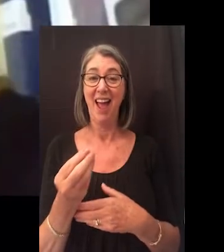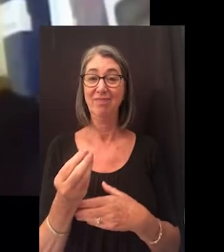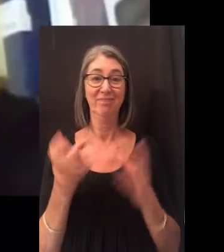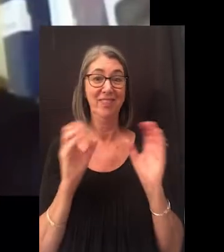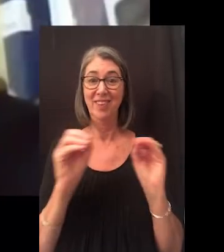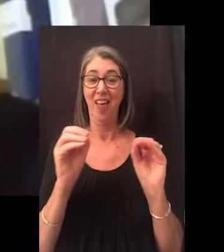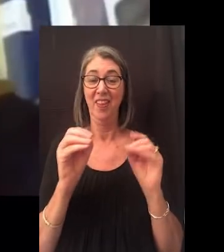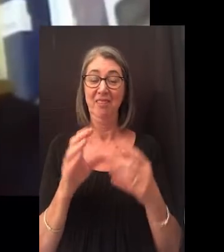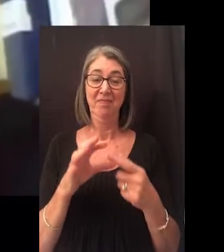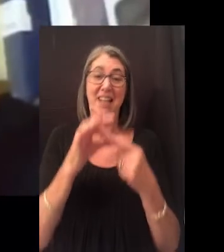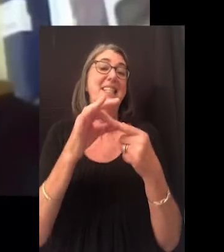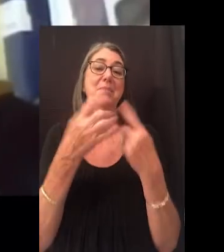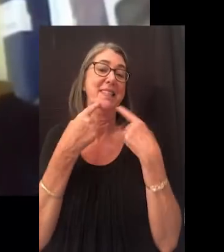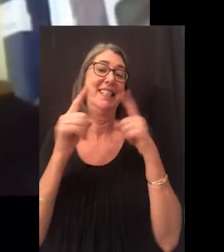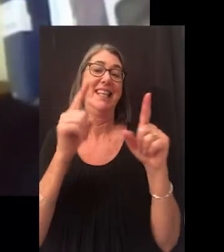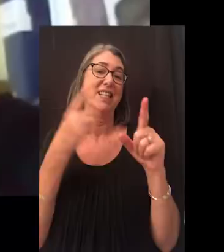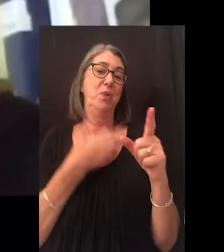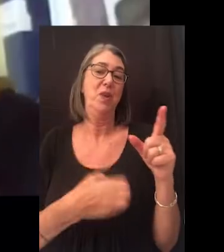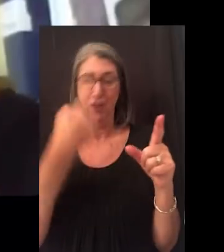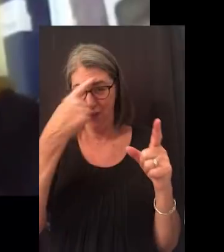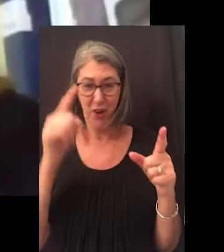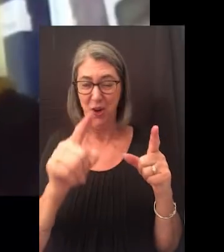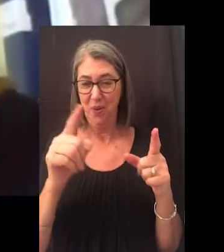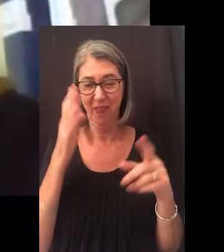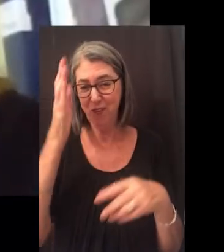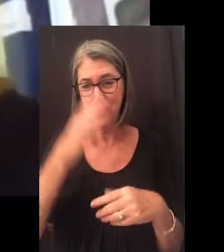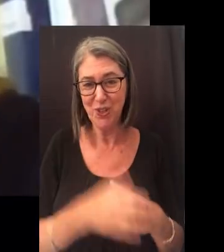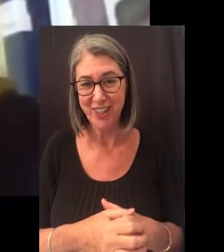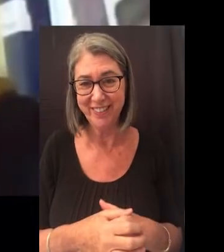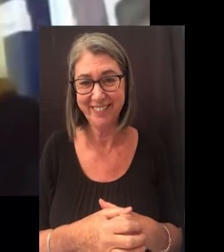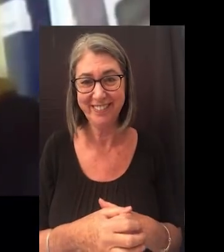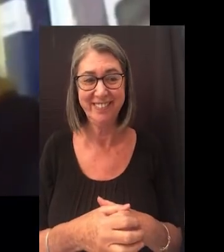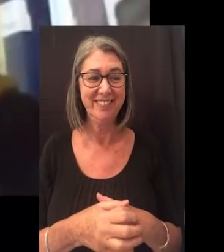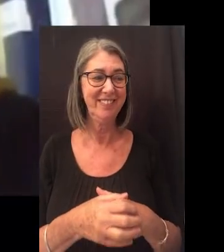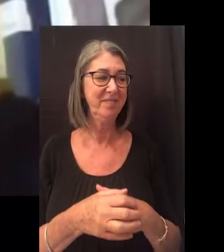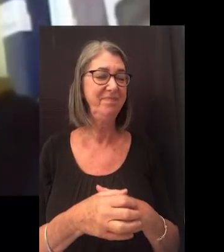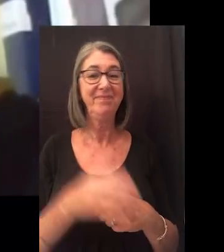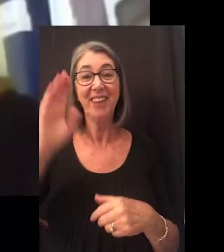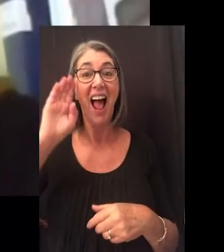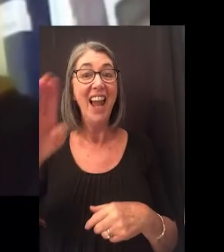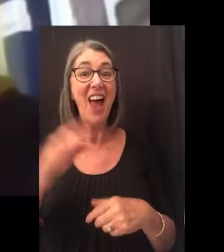luck, welcome, and nothing but successful wishes for you all for the future.